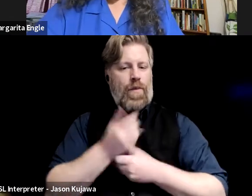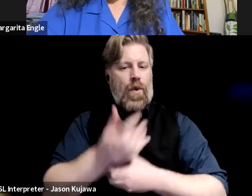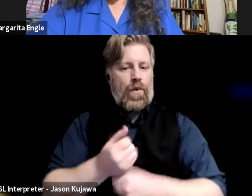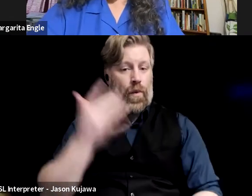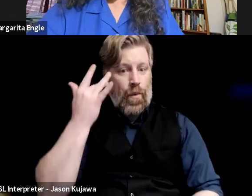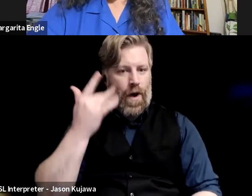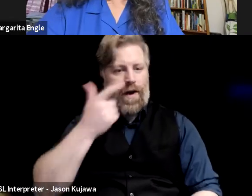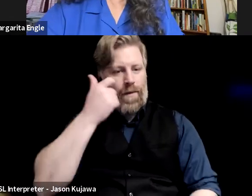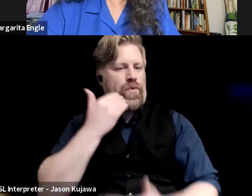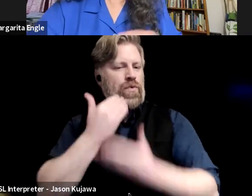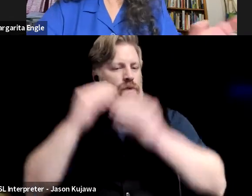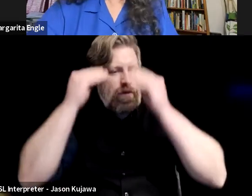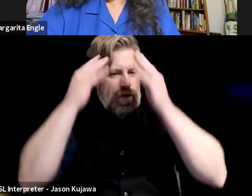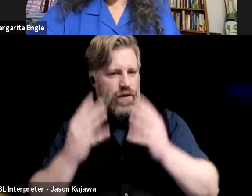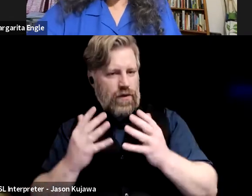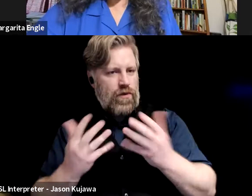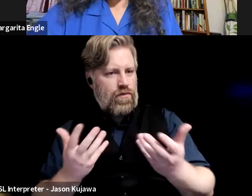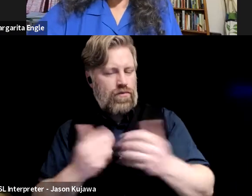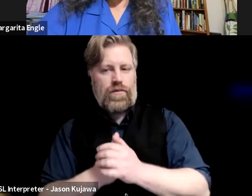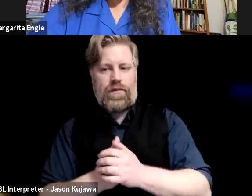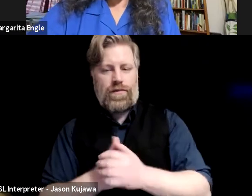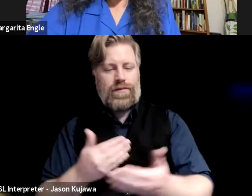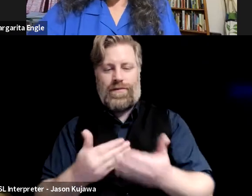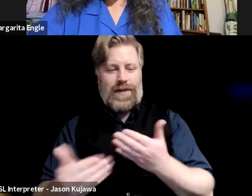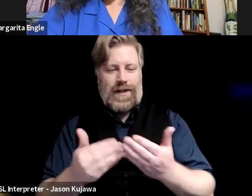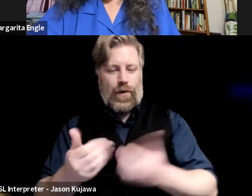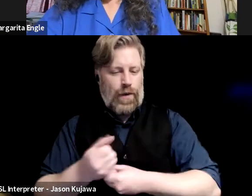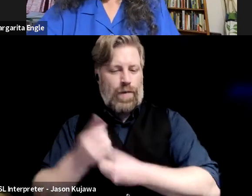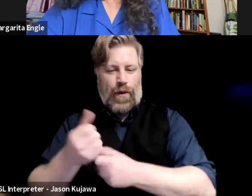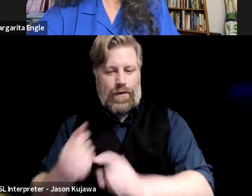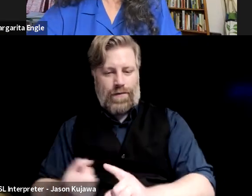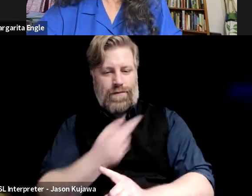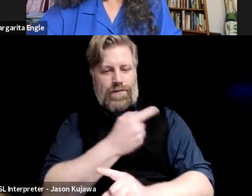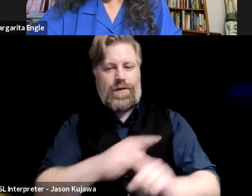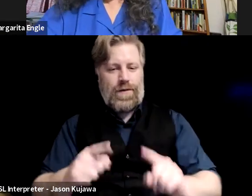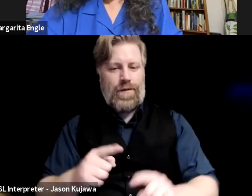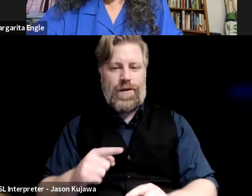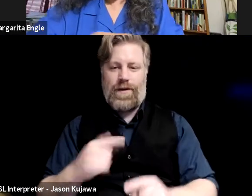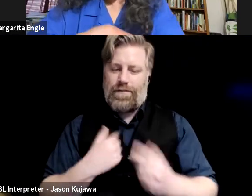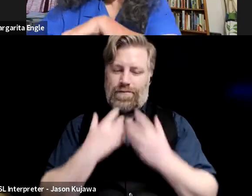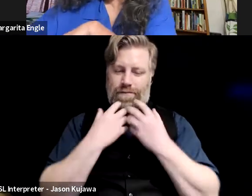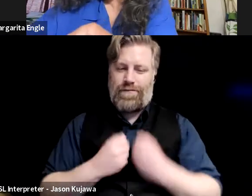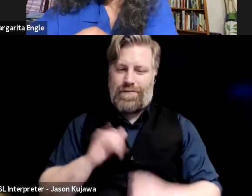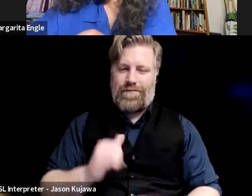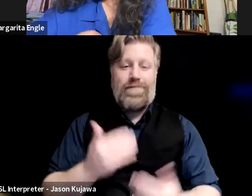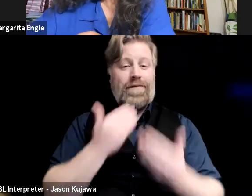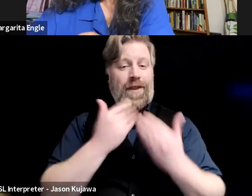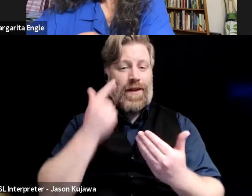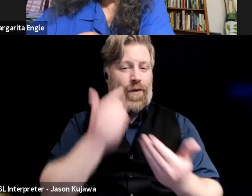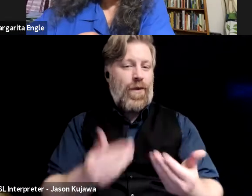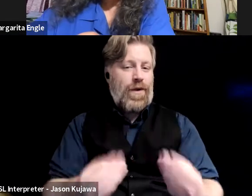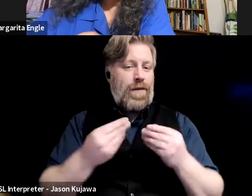anyway, that was a, kind of, a digression about poetry, but it is important to me, so thank you for the chance to say it.